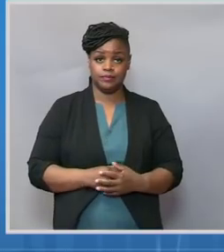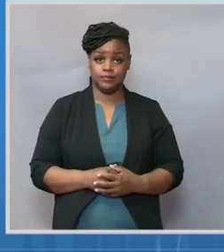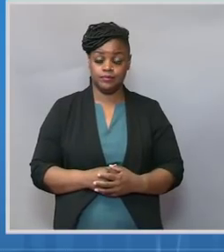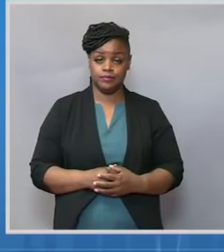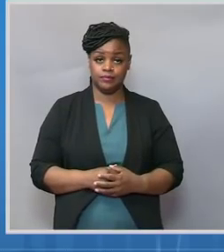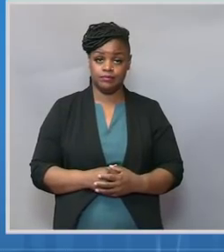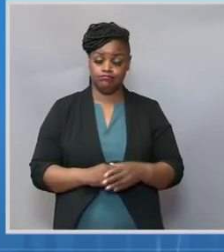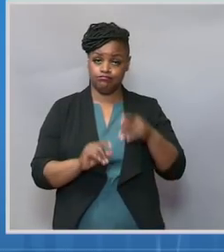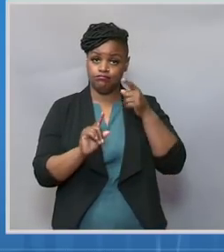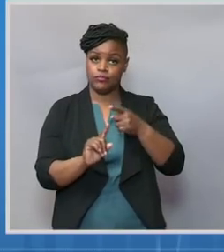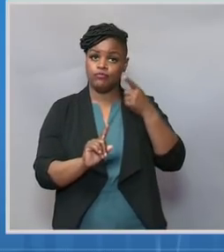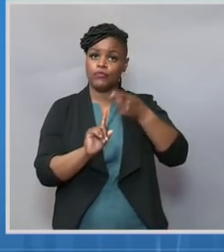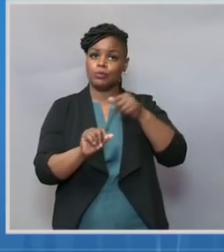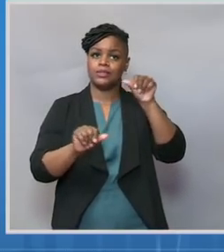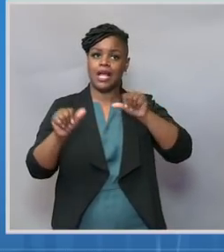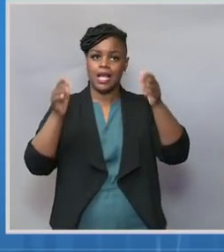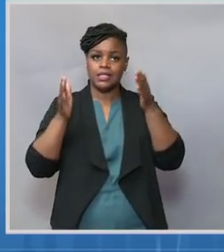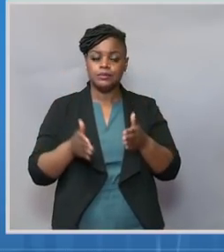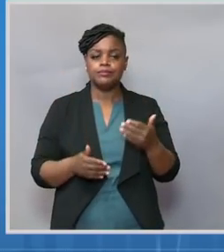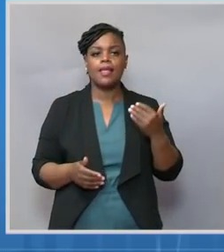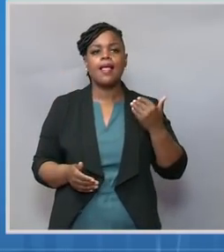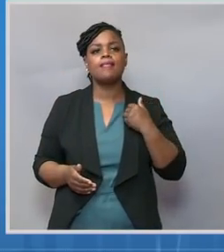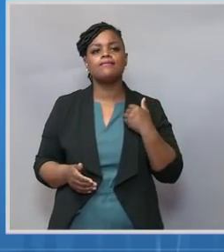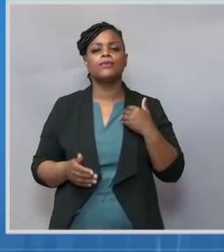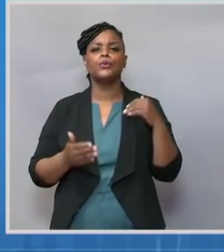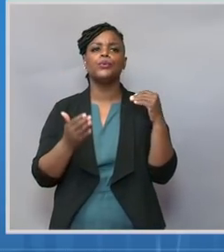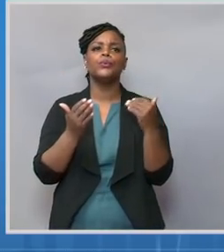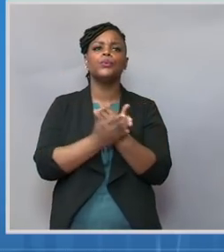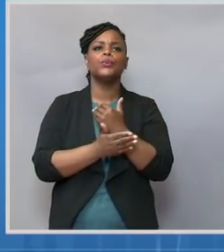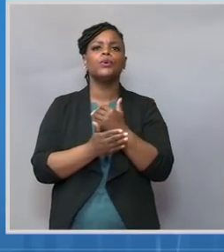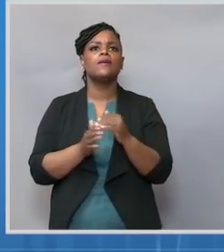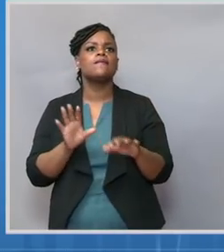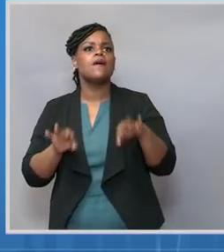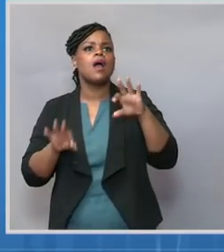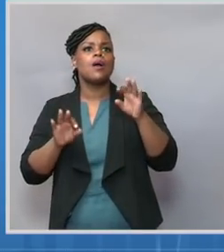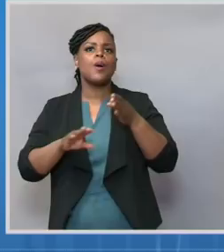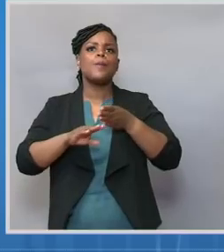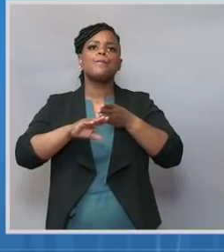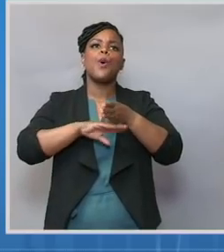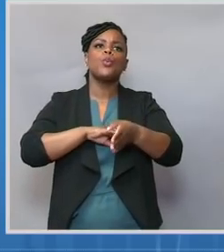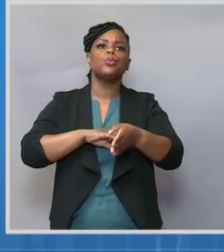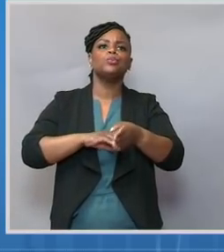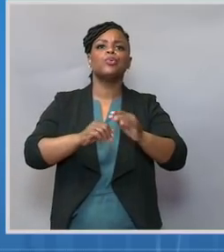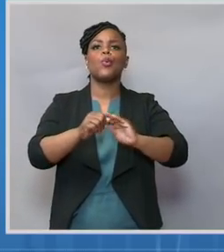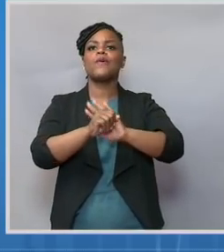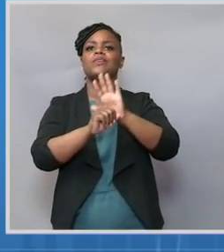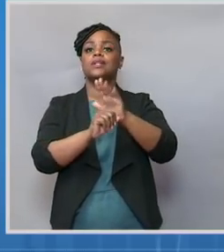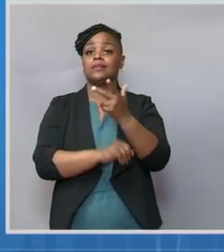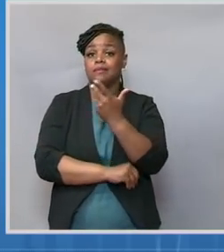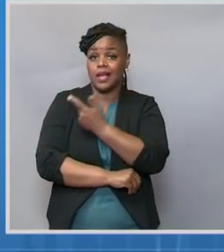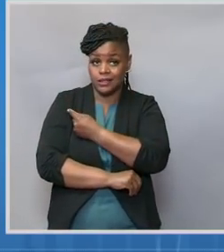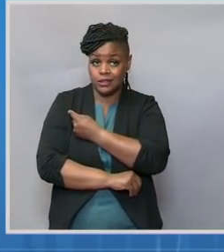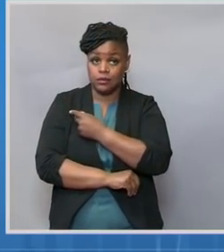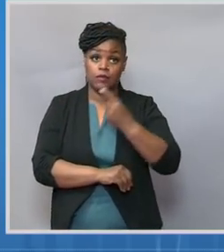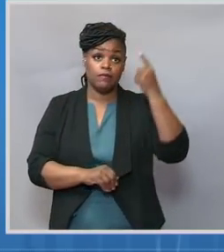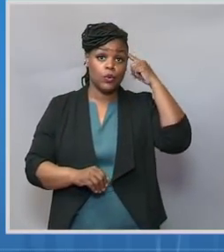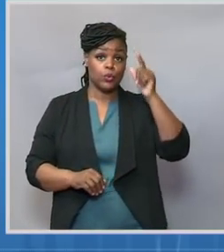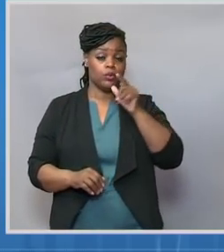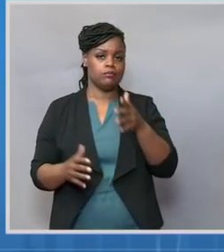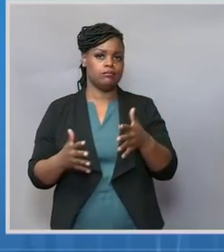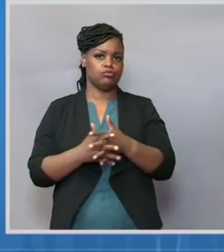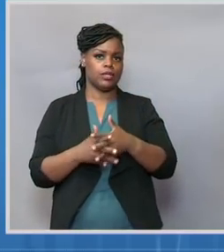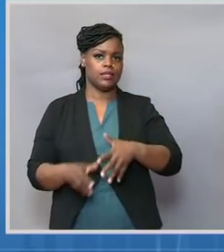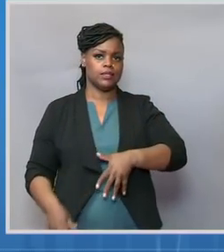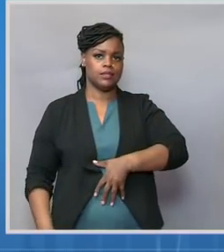Medicine published the preliminary findings of post-COVID-19 vaccine surveillance in pregnant persons. Clinical